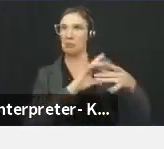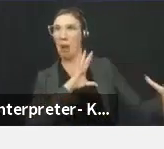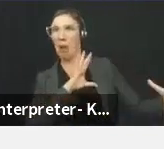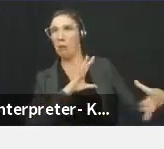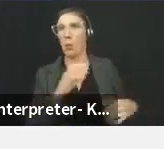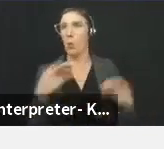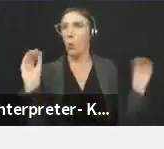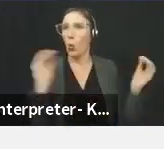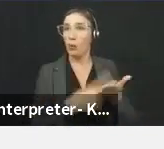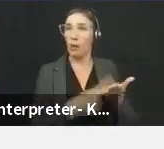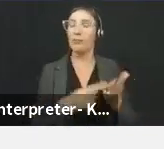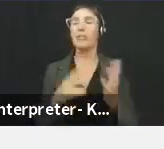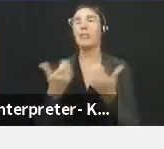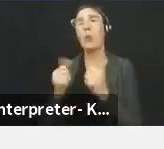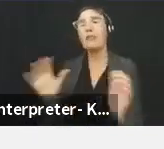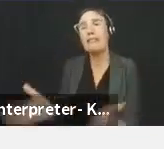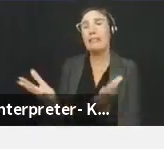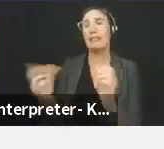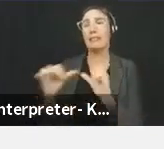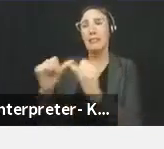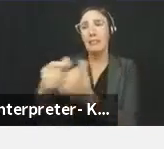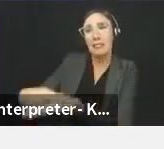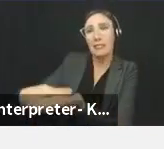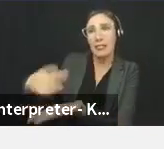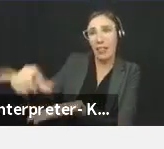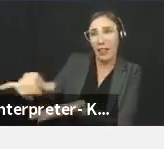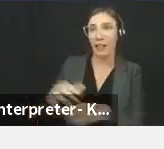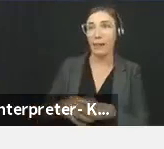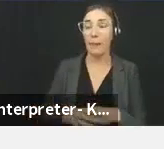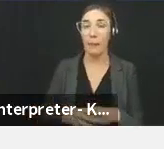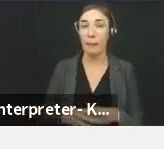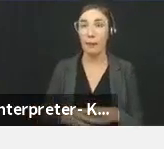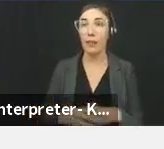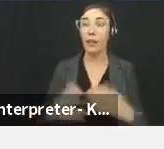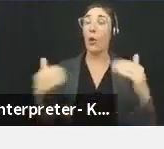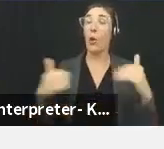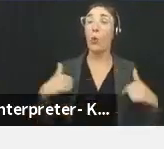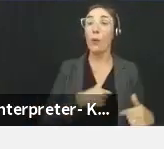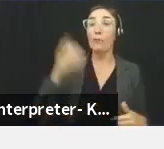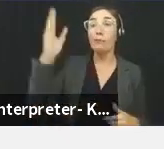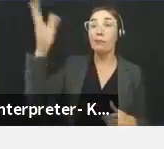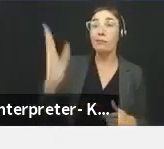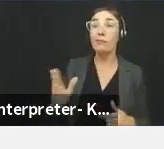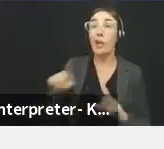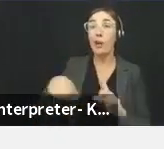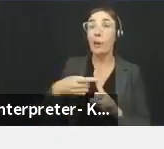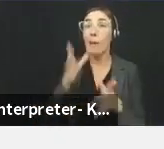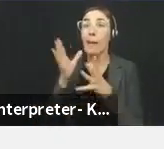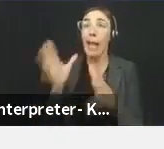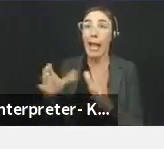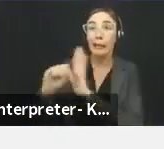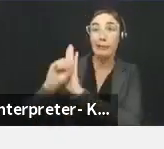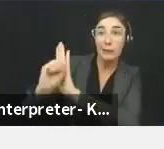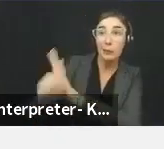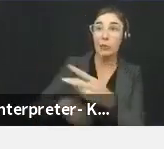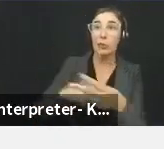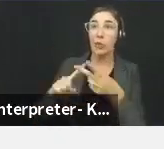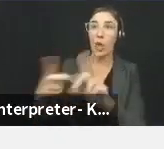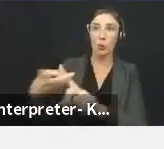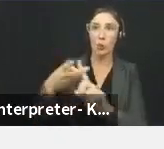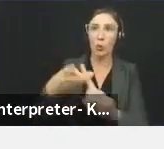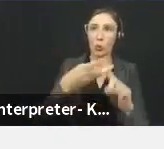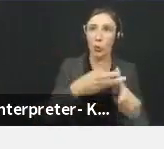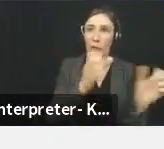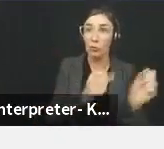Last, to touch a little bit about what Scott said as well, we also presented on hate symbols and recruitment status by hate groups. And we talked about